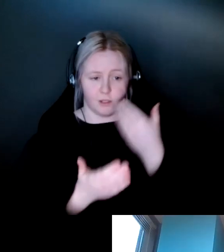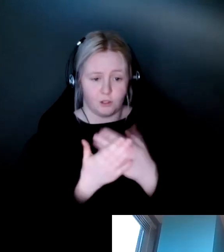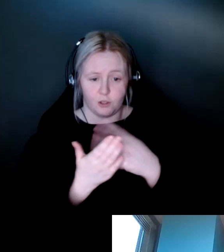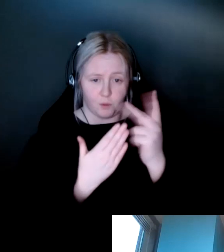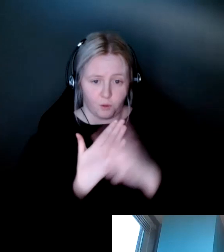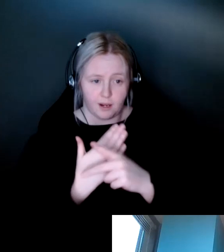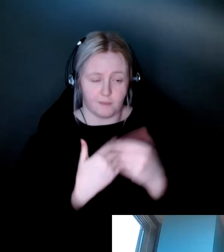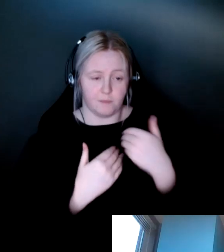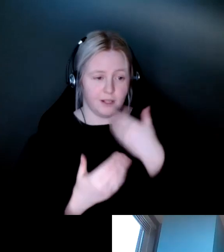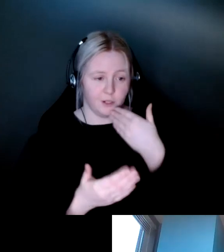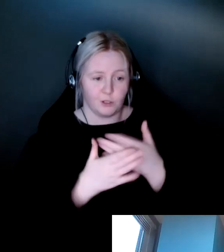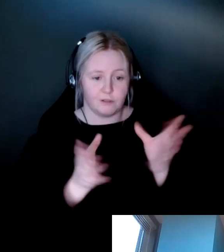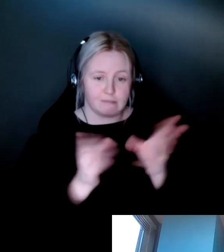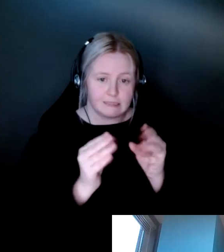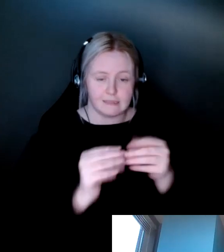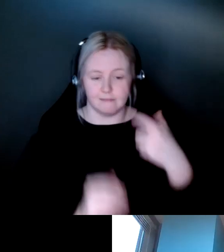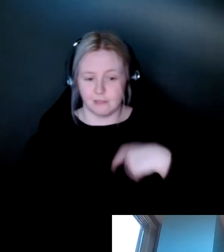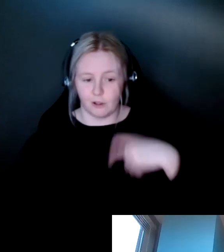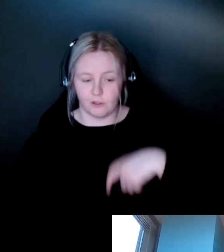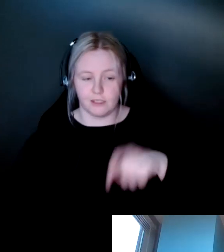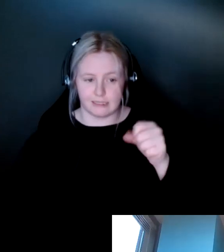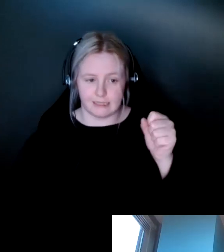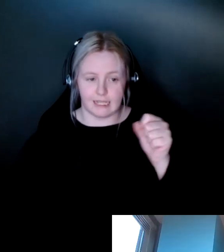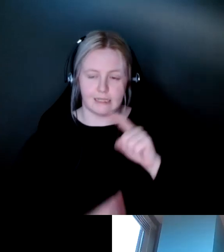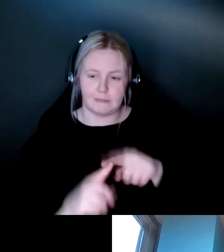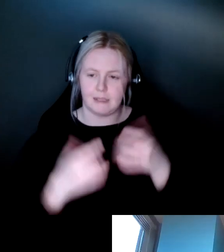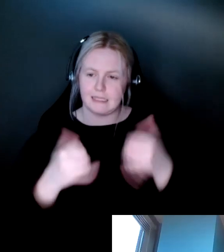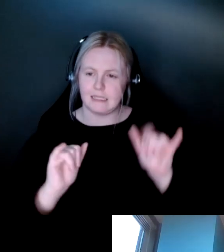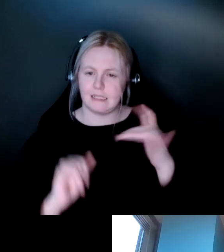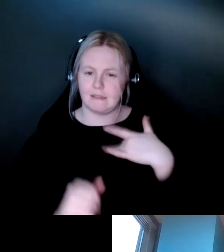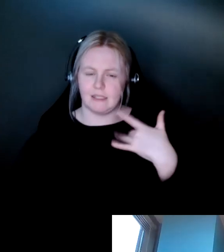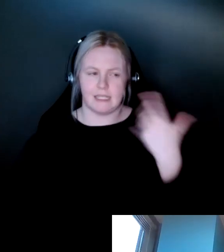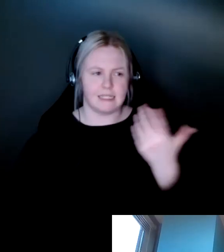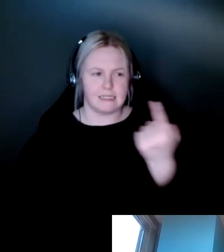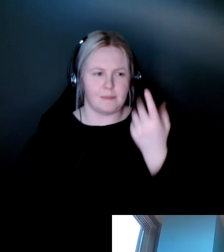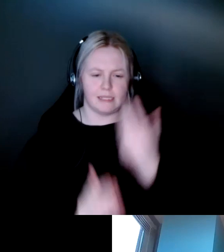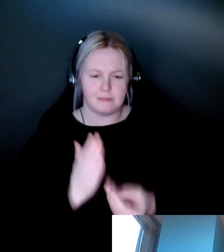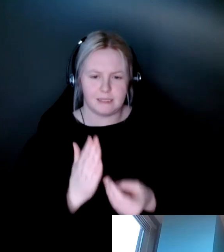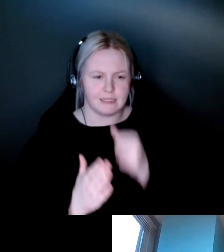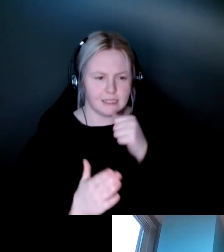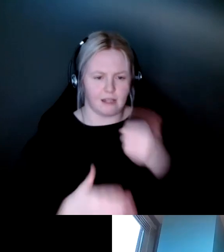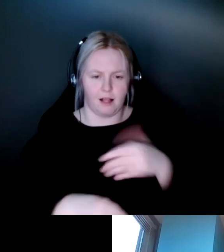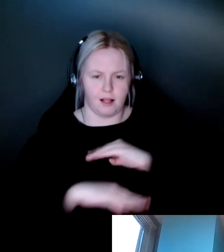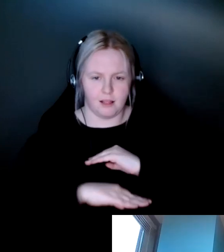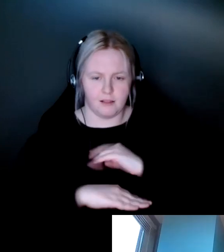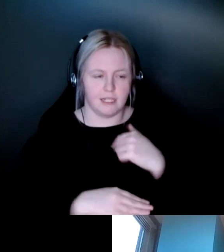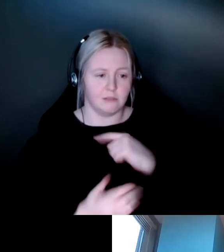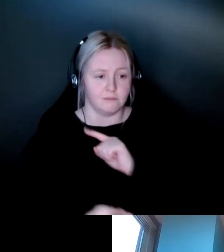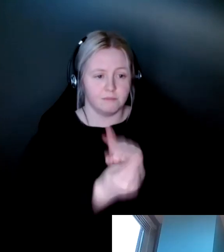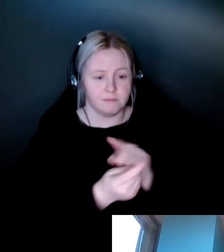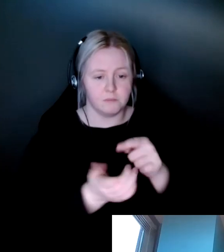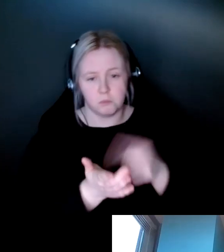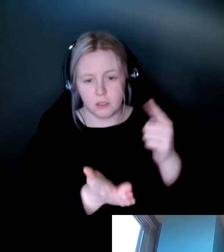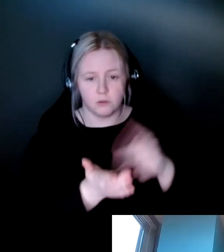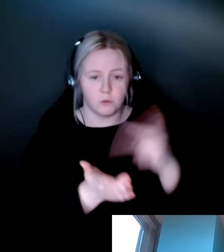summits as Mary Kate mentioned, but I still felt like there was a little bit something missing. You know, we'd meet one or two times a year, but then there'd be these